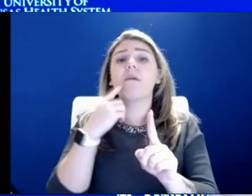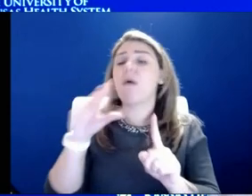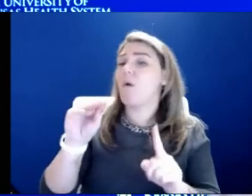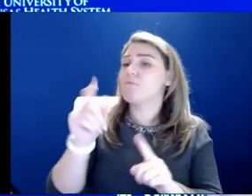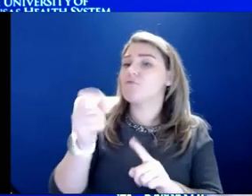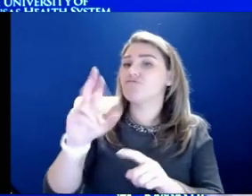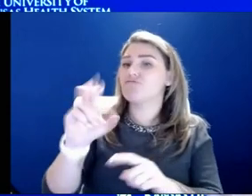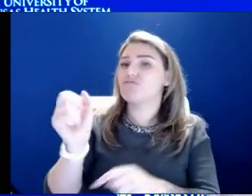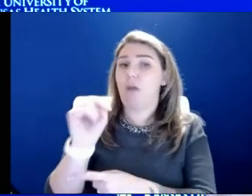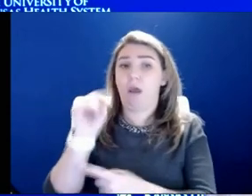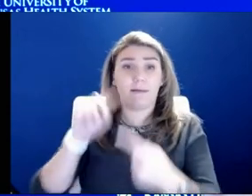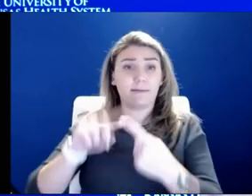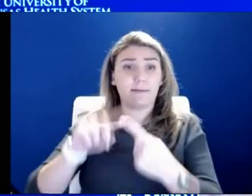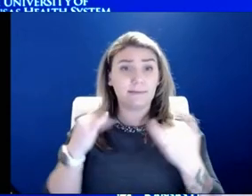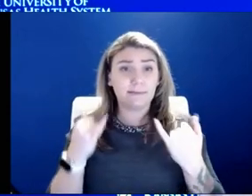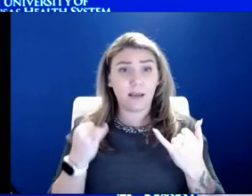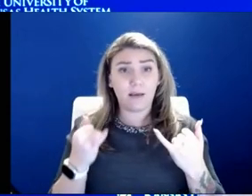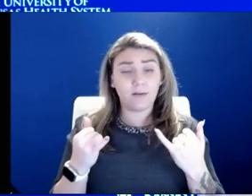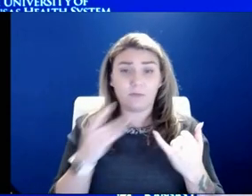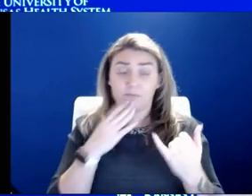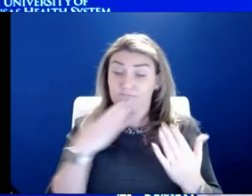now, we've had very good